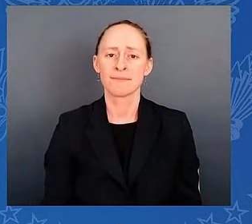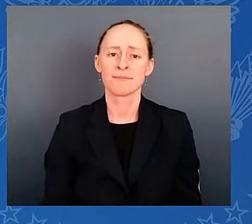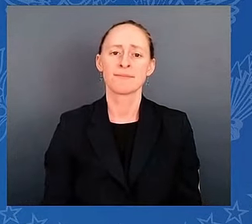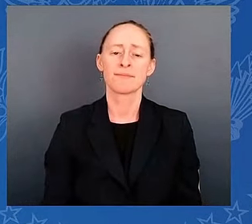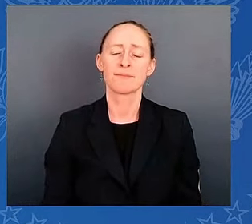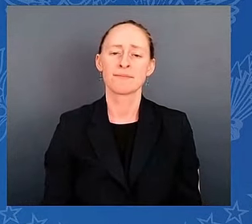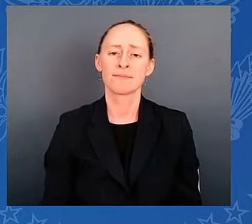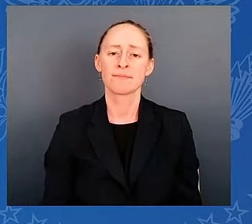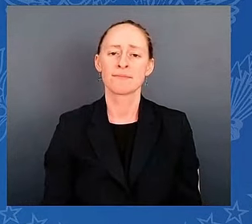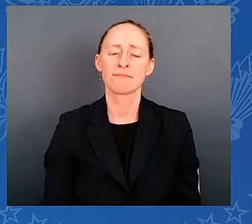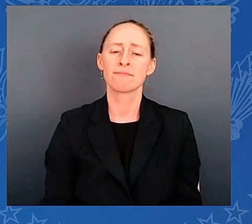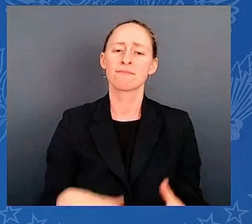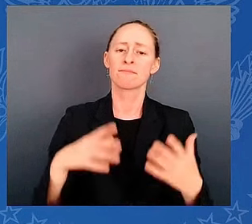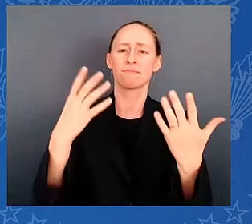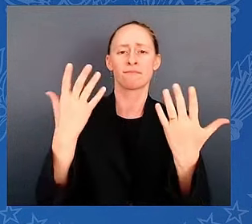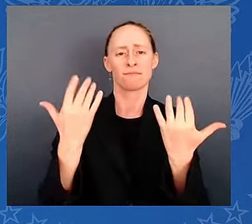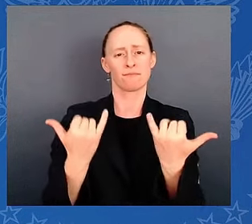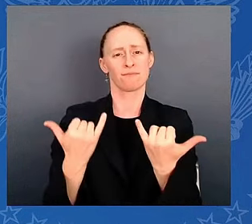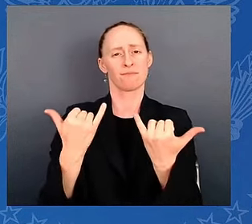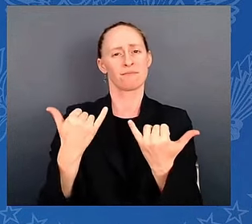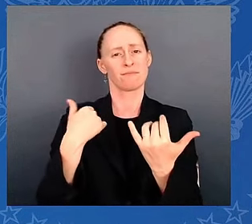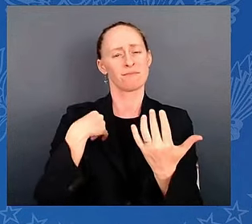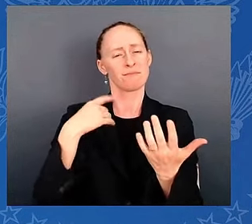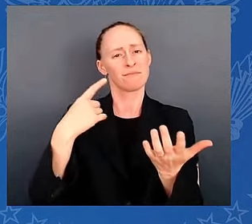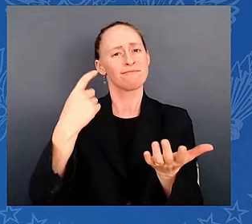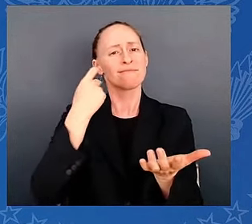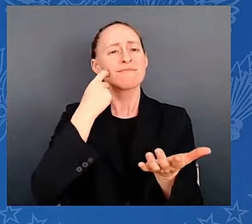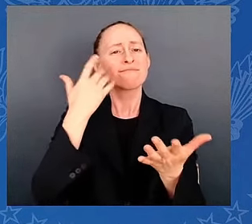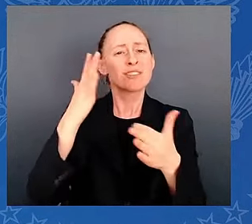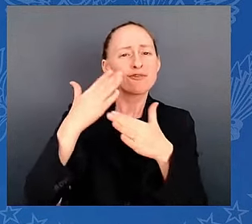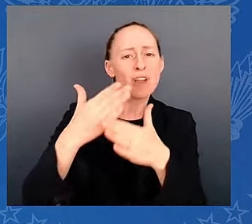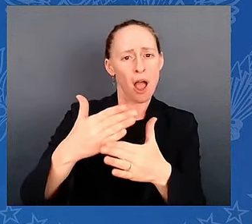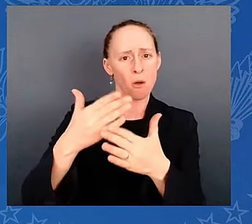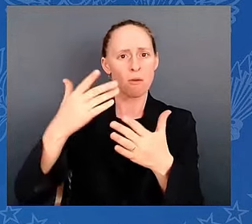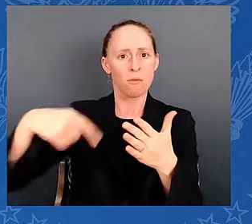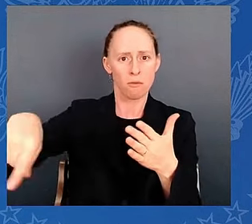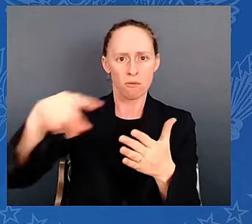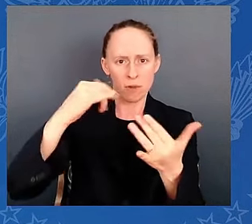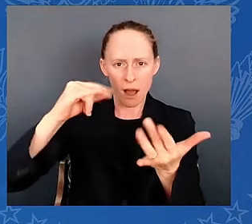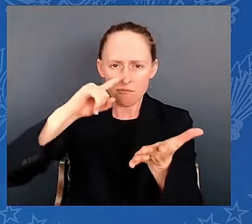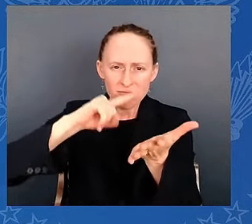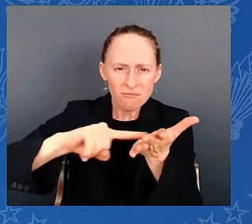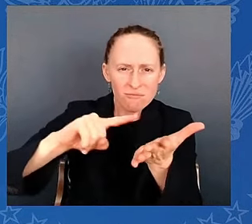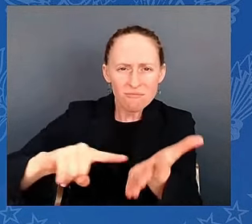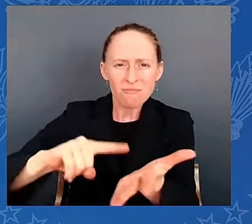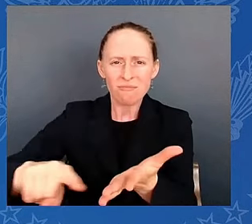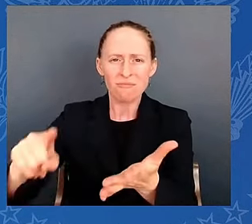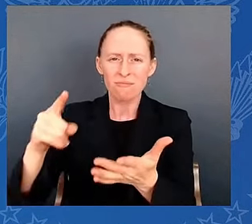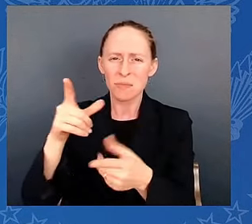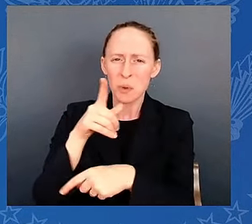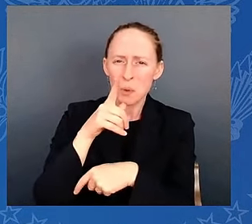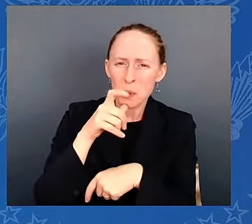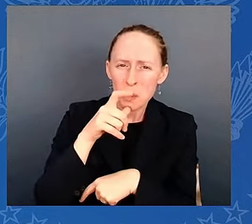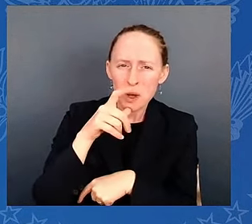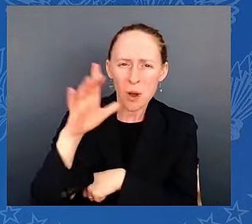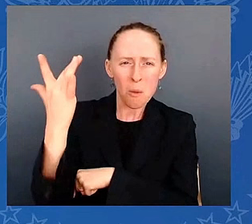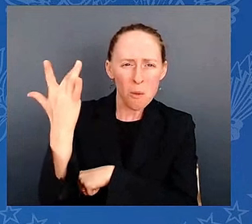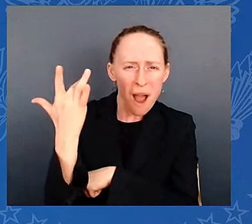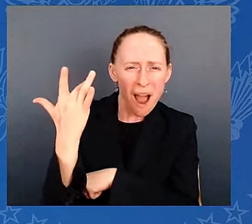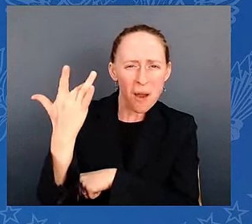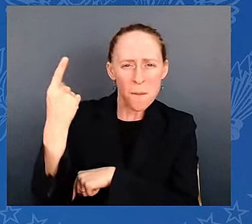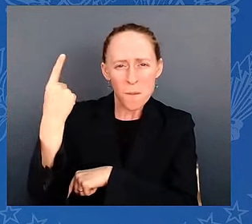the motive of the shooter yet. We don't know his opinions or affiliations. We don't know whether he had help or support